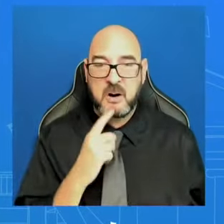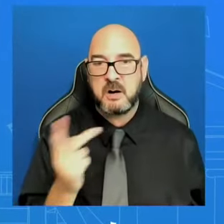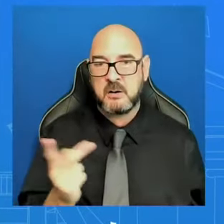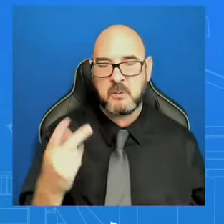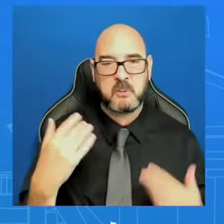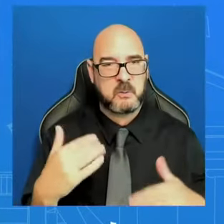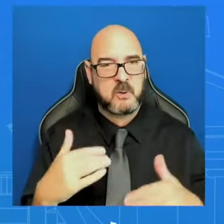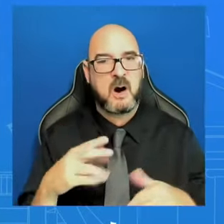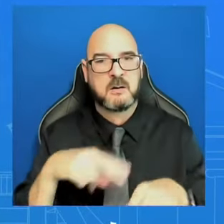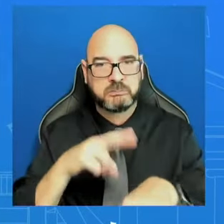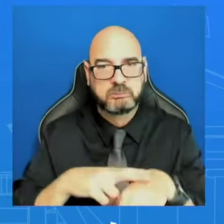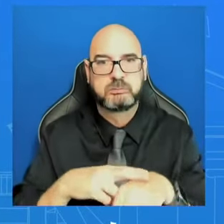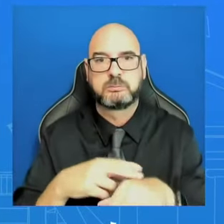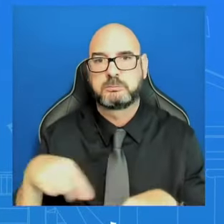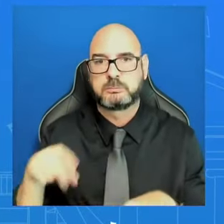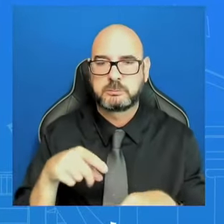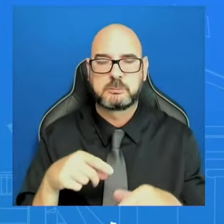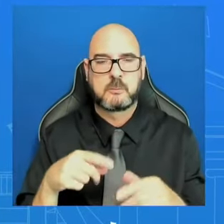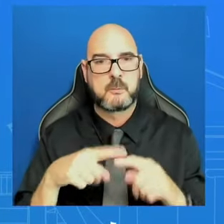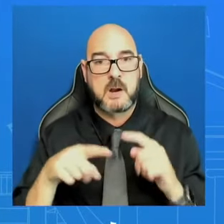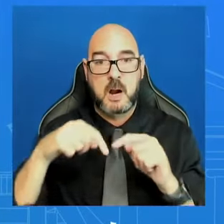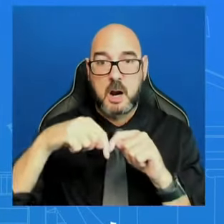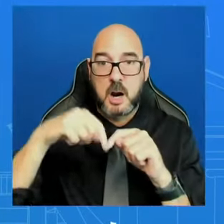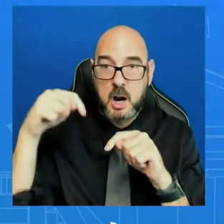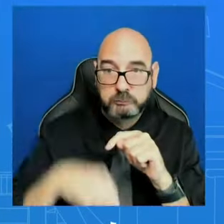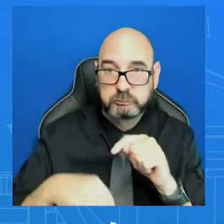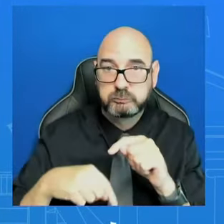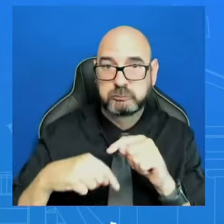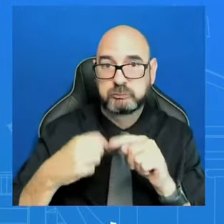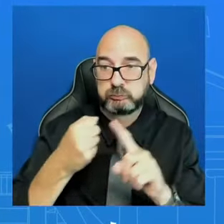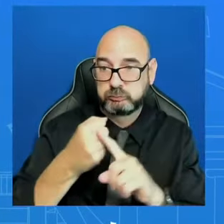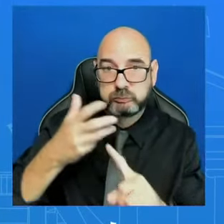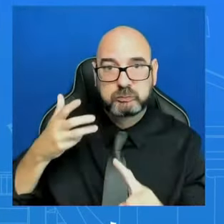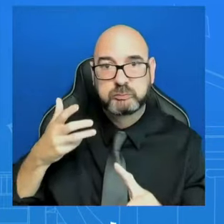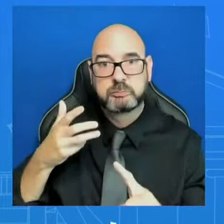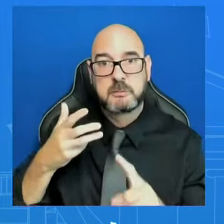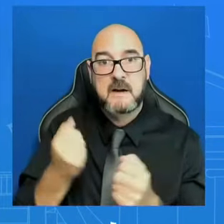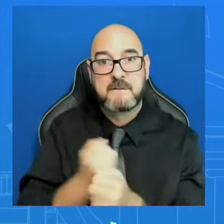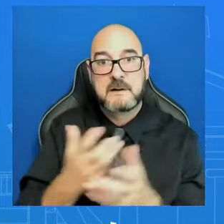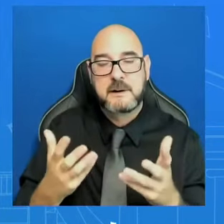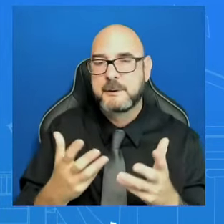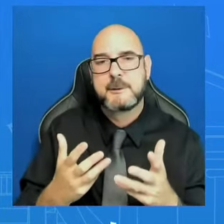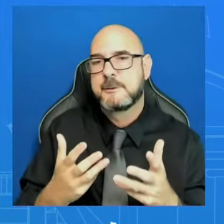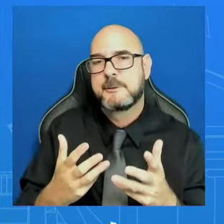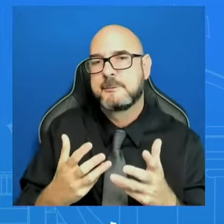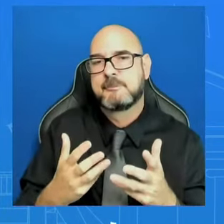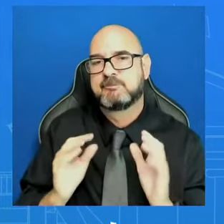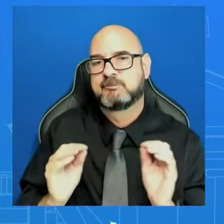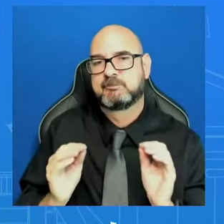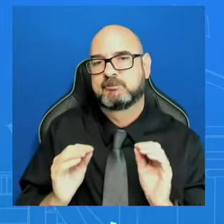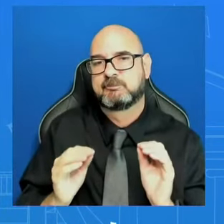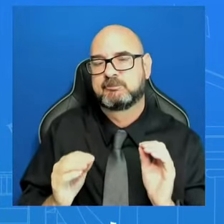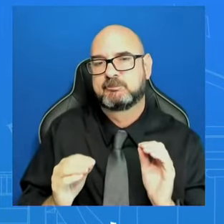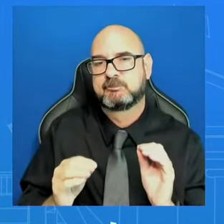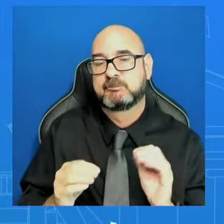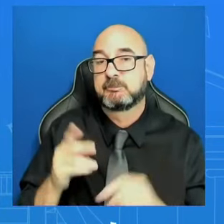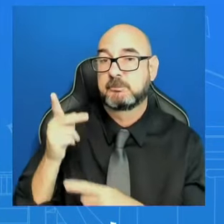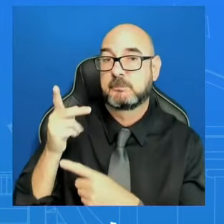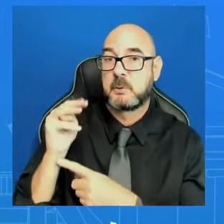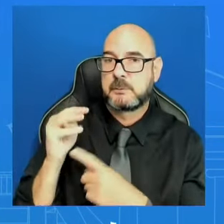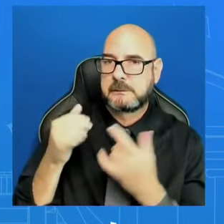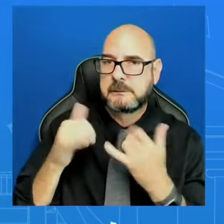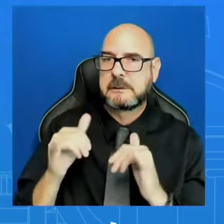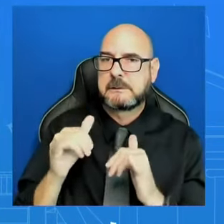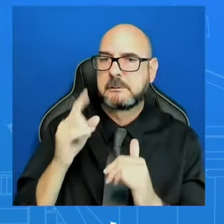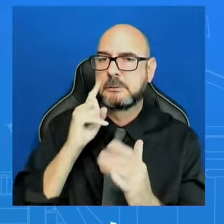they go through point by point the investigation's findings? No, because I think the Prime Minister's office is still evaluating the actual investigation results. And